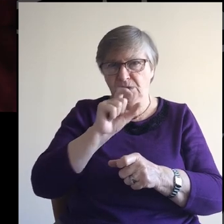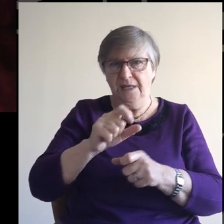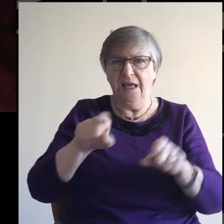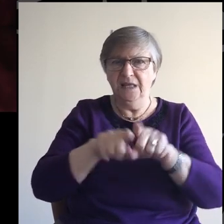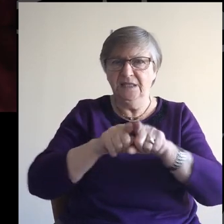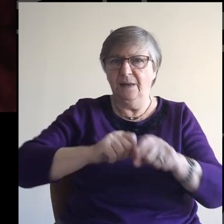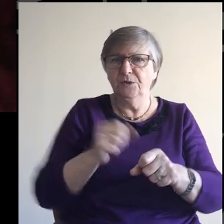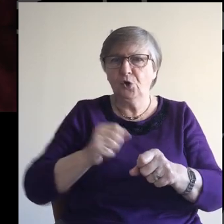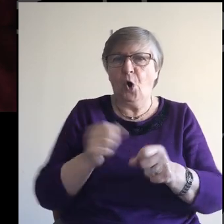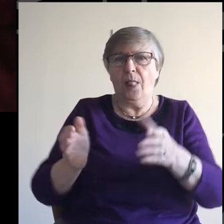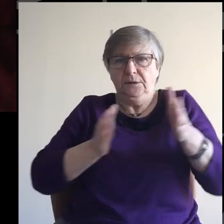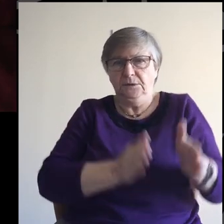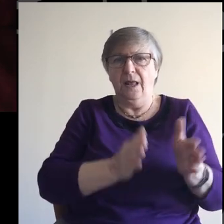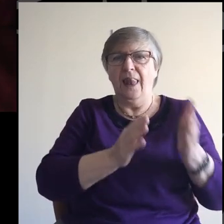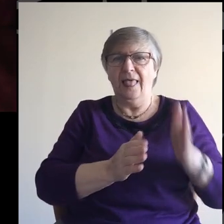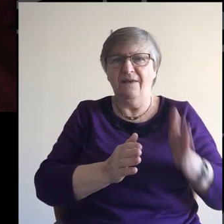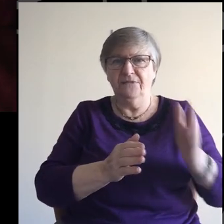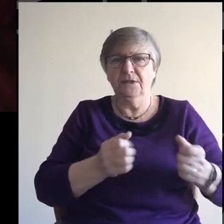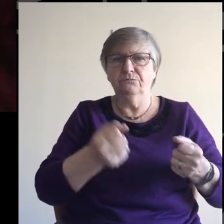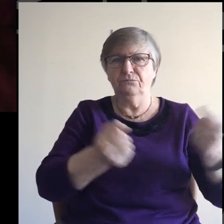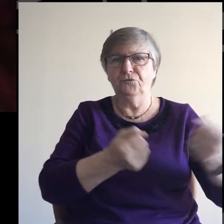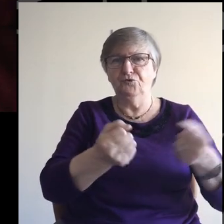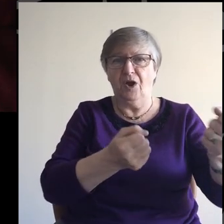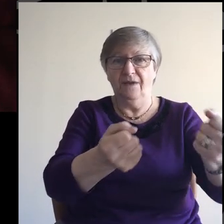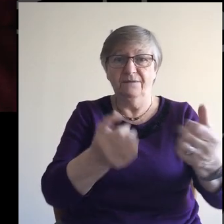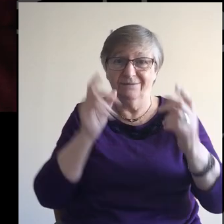Scottishness, so I'll just drive on the other side of the road.